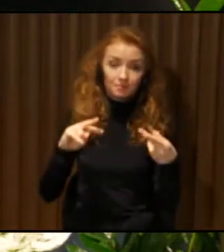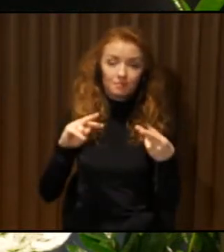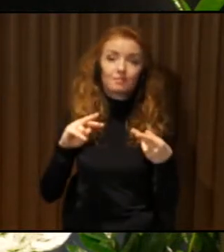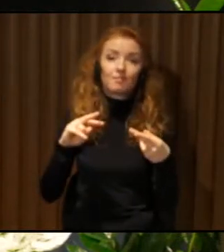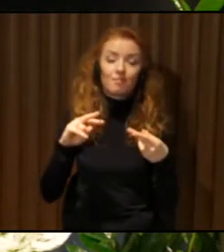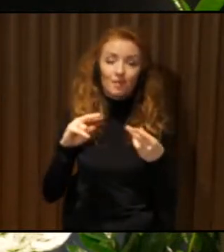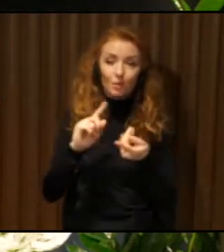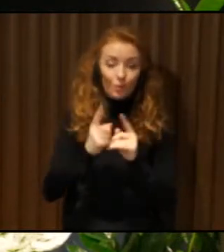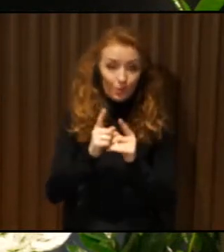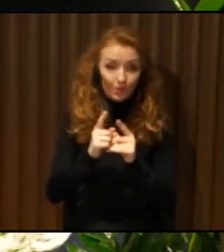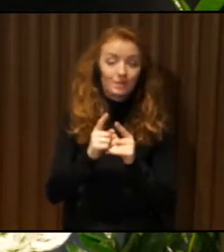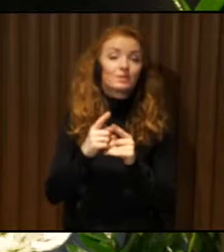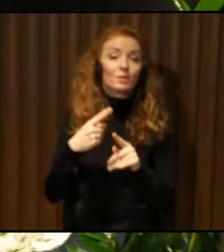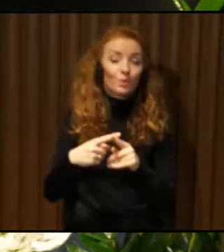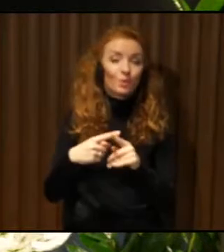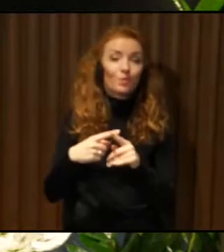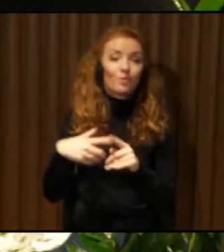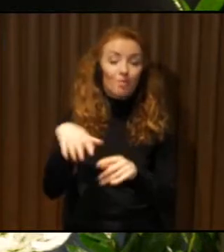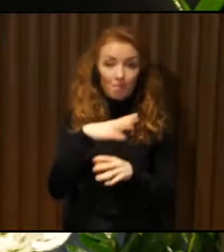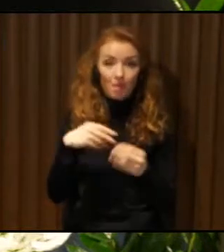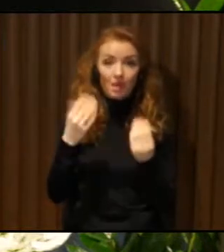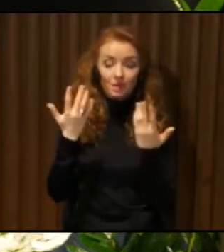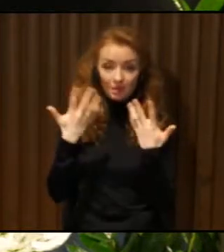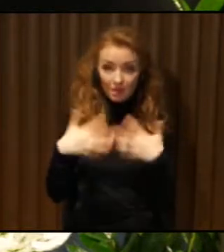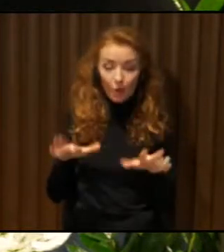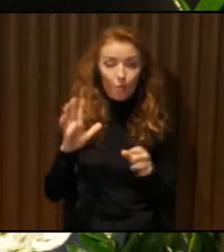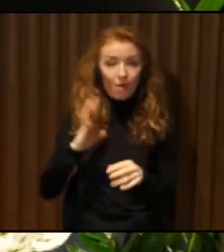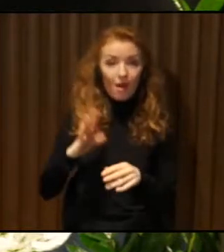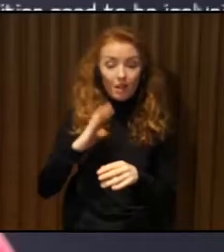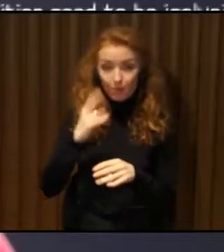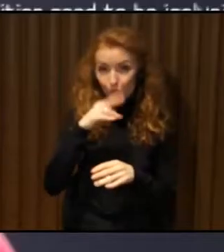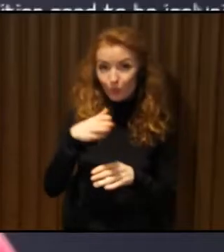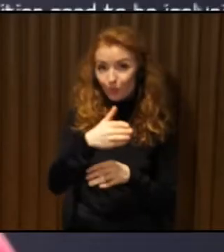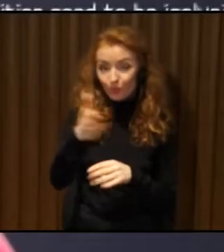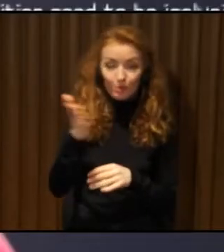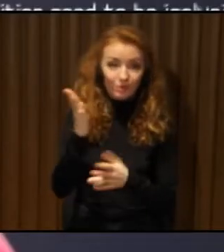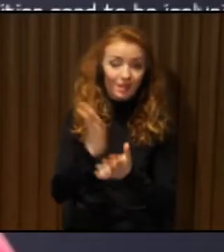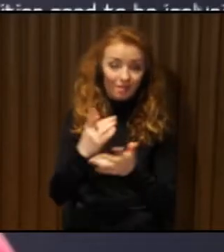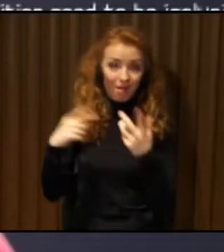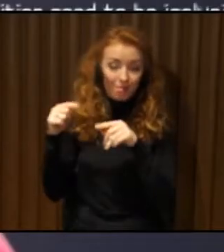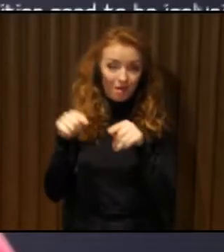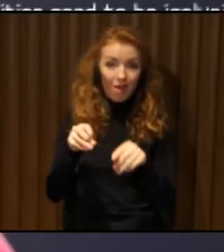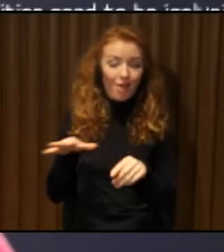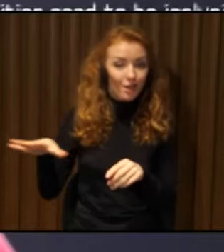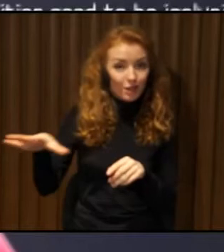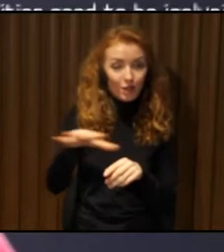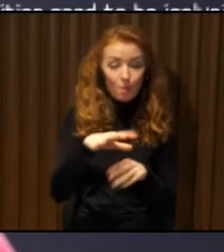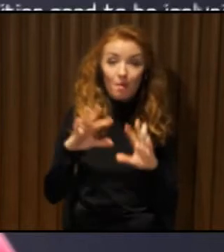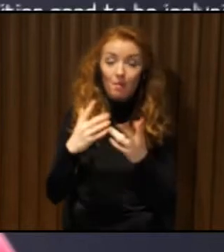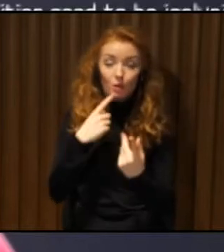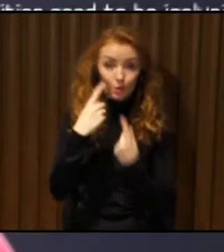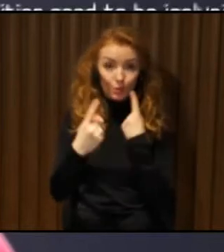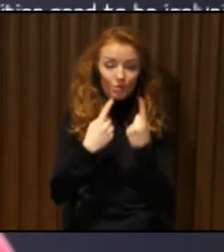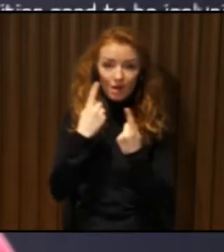back in Europe. But we will speak about New York's experience, where you've been an implementer,